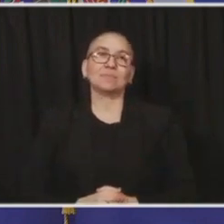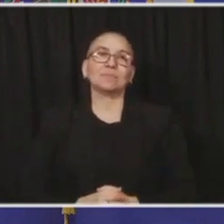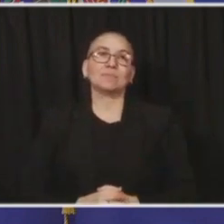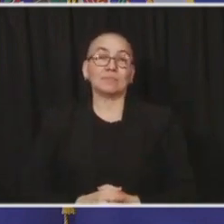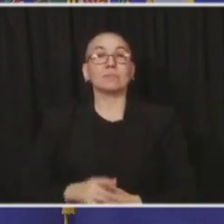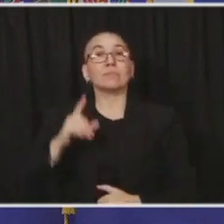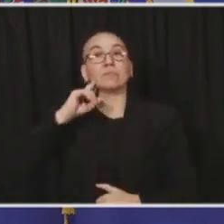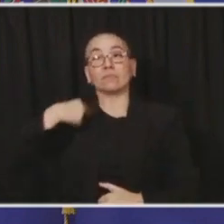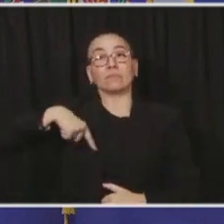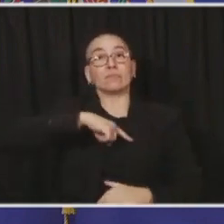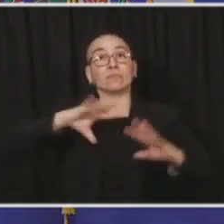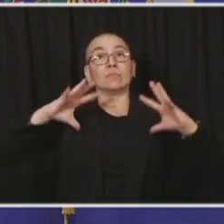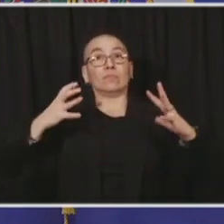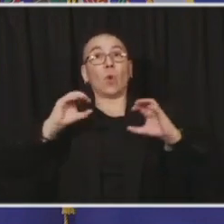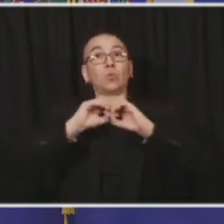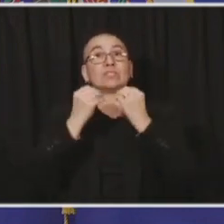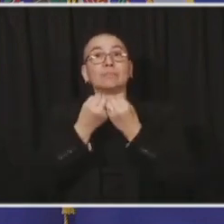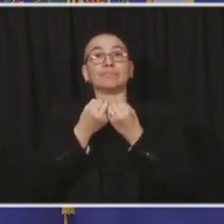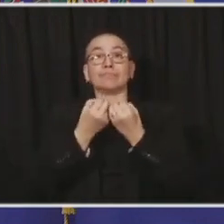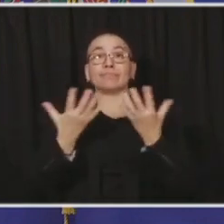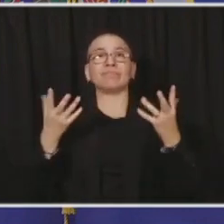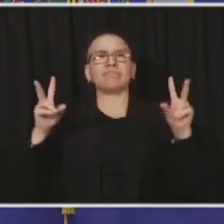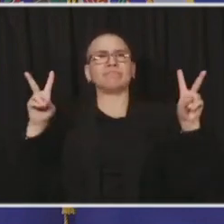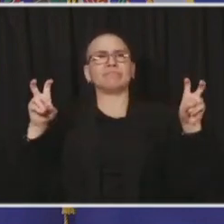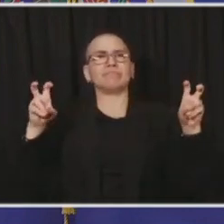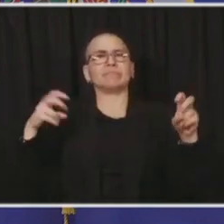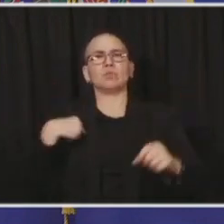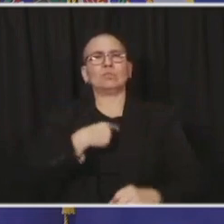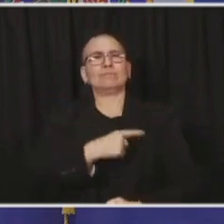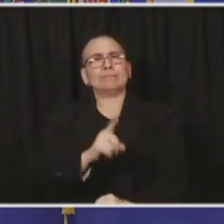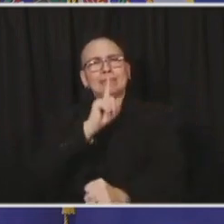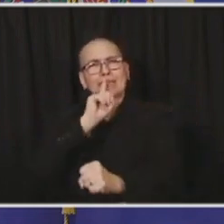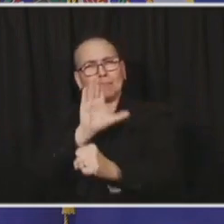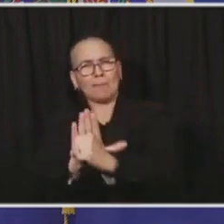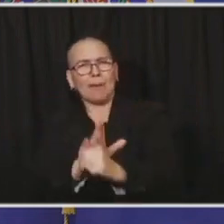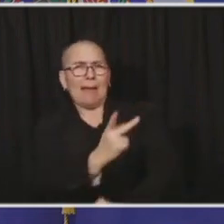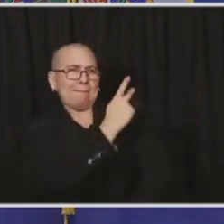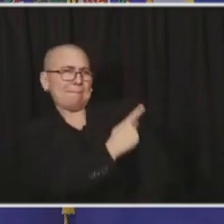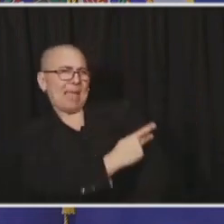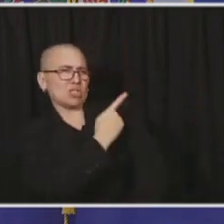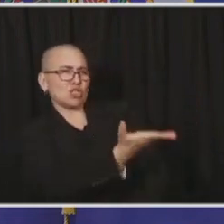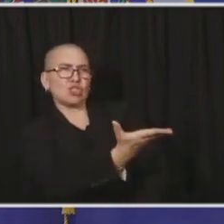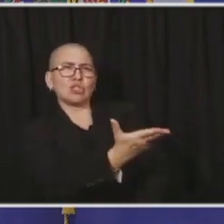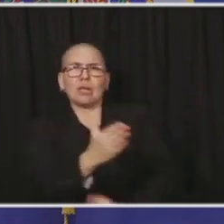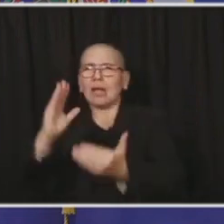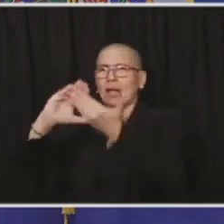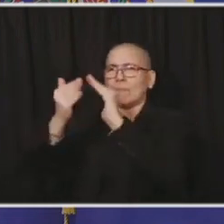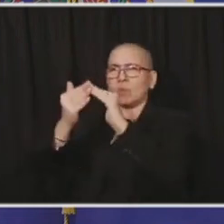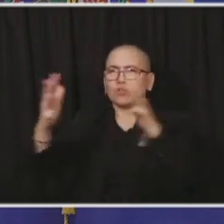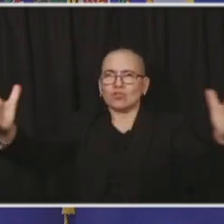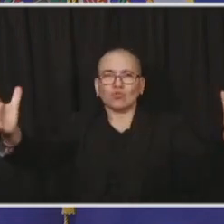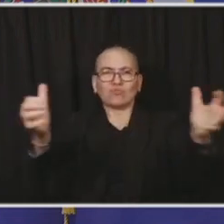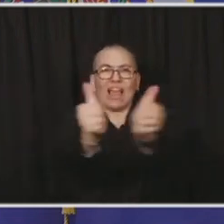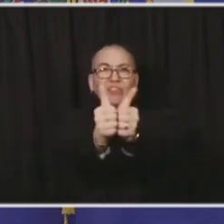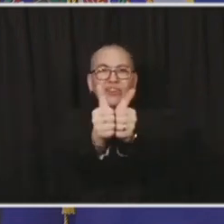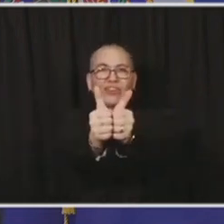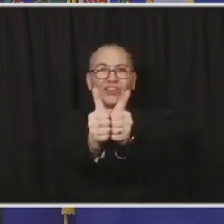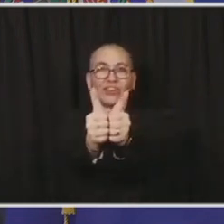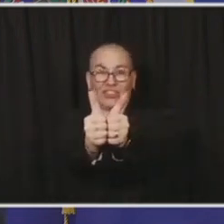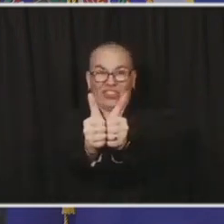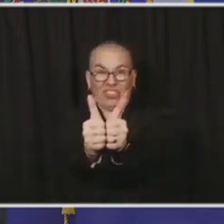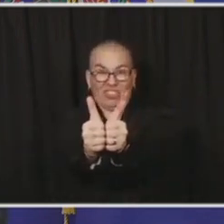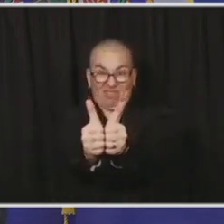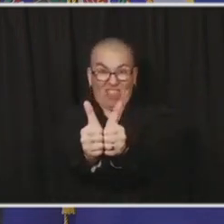commitment to our patients and our communities together. And I would finish with one of my favorite